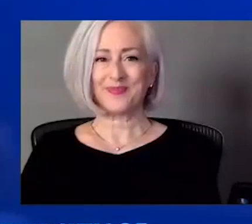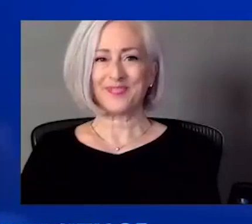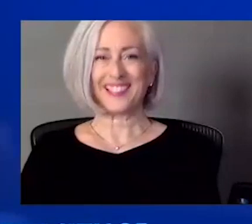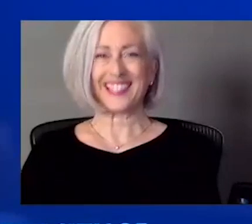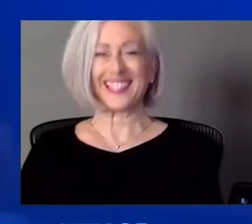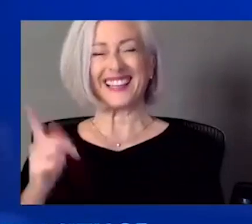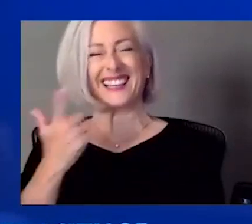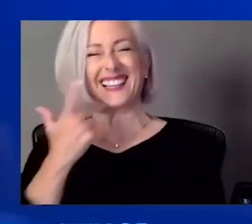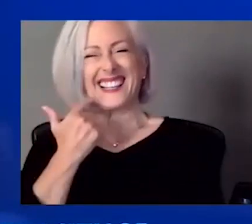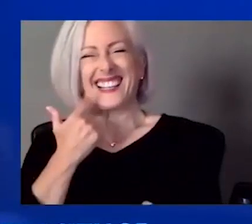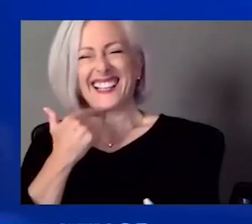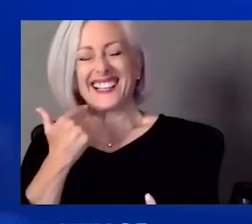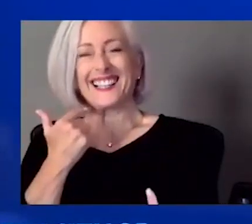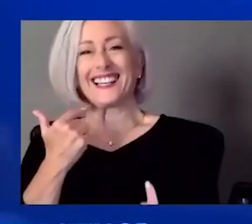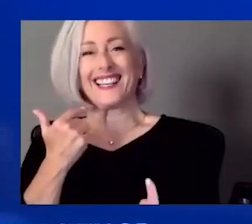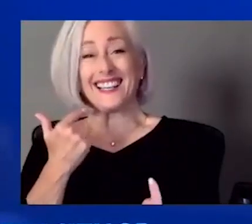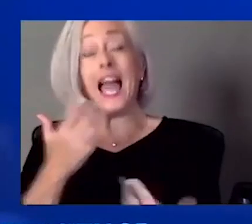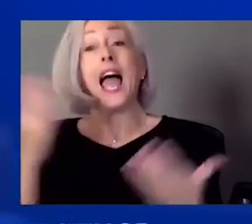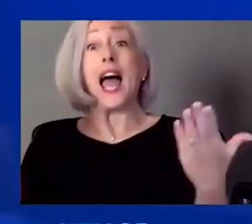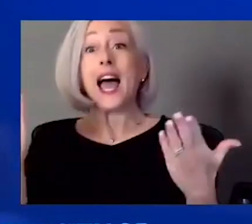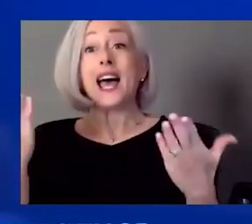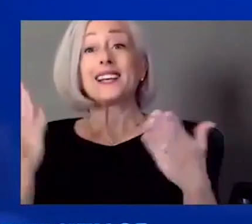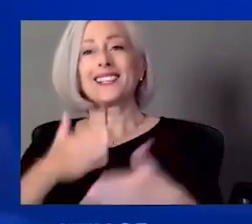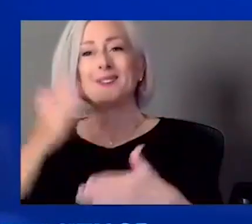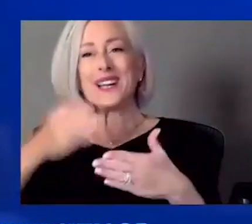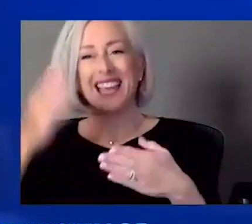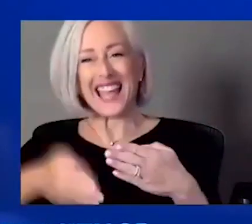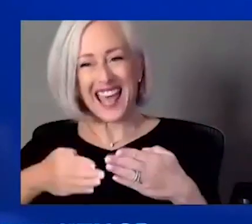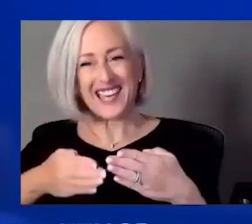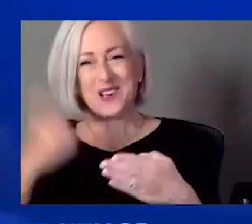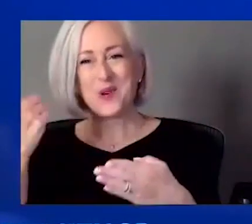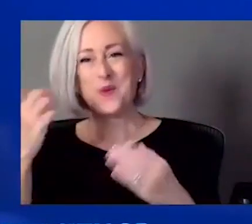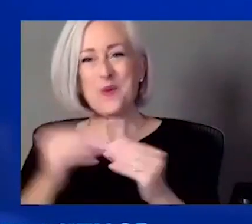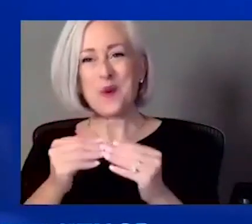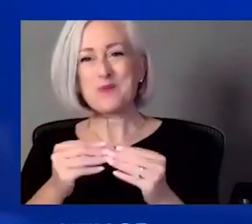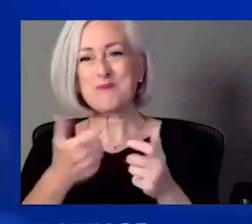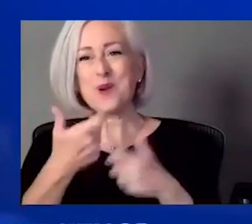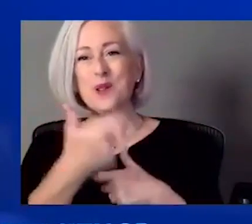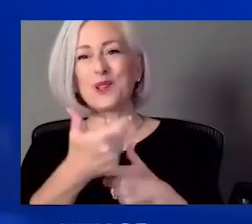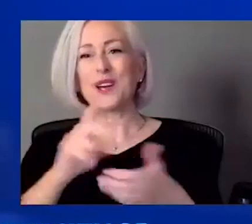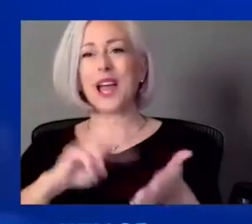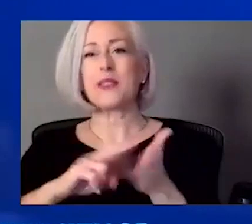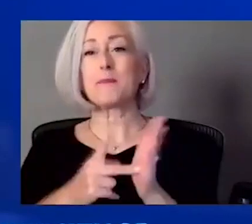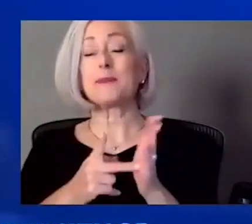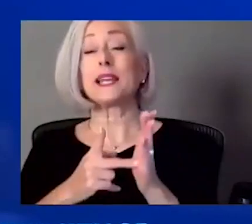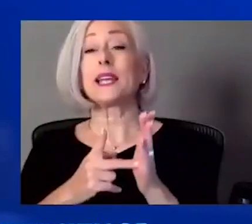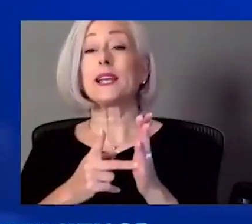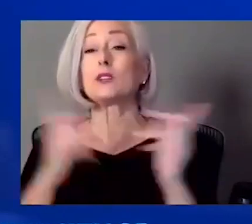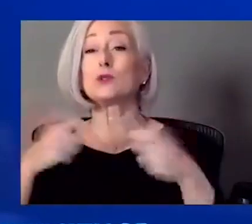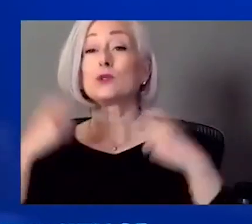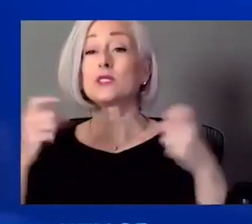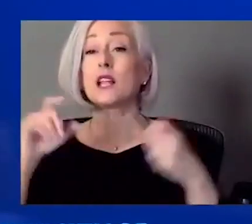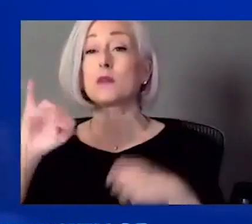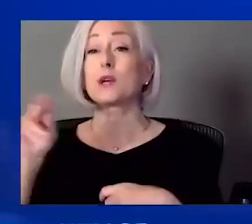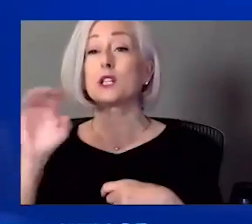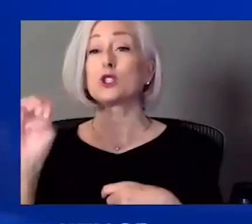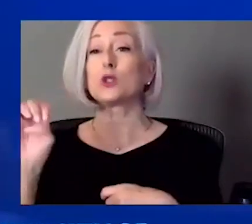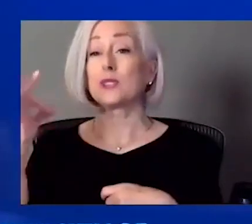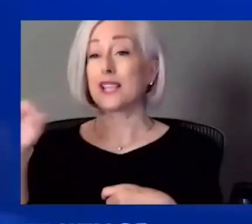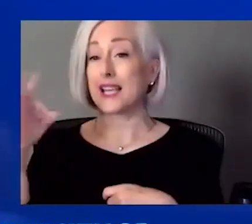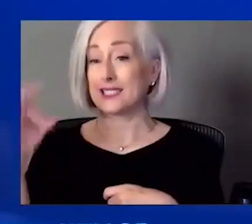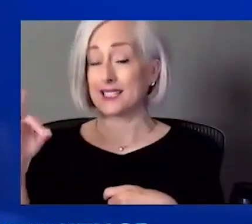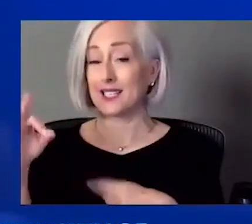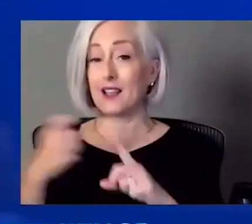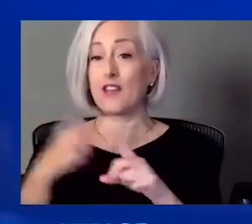Oh, and as we say goodbye, one more look at the meaning and importance of celebrating Juneteenth from some others here at the health system.